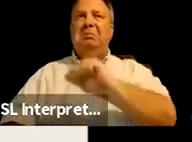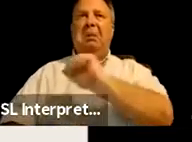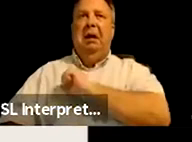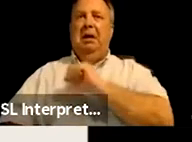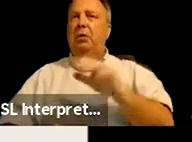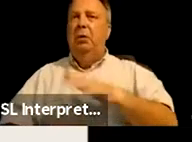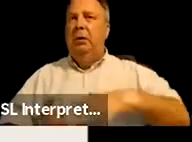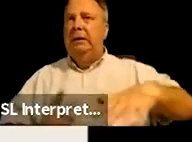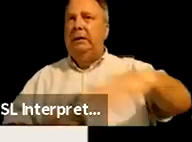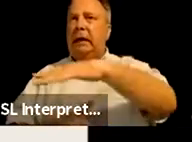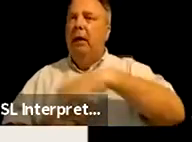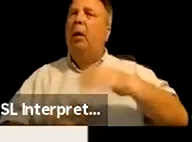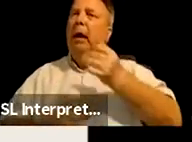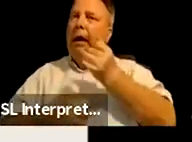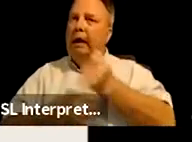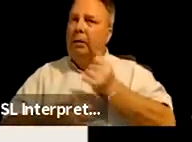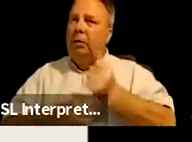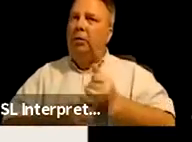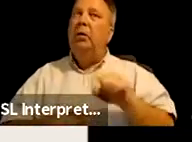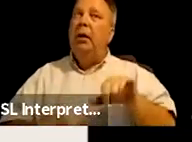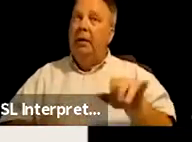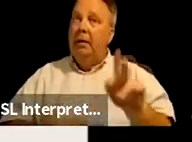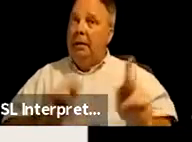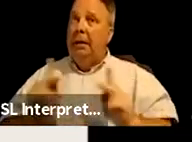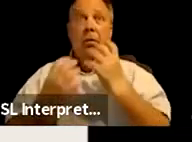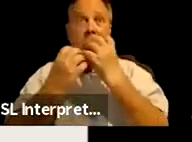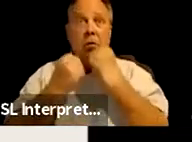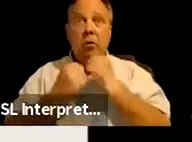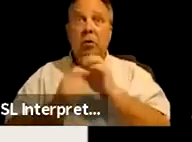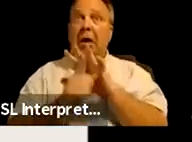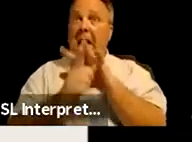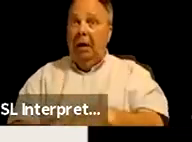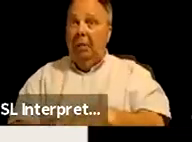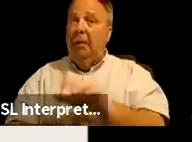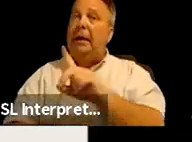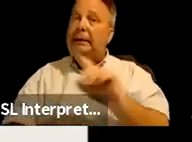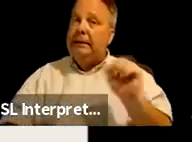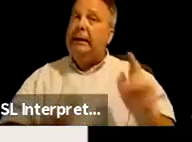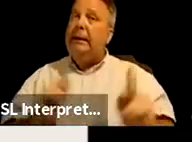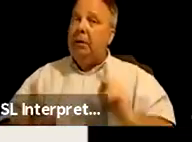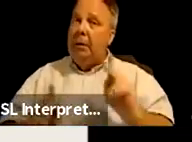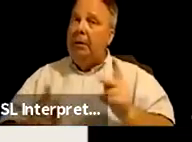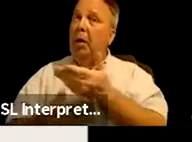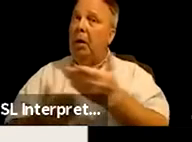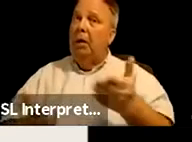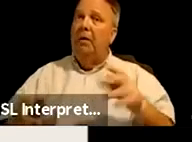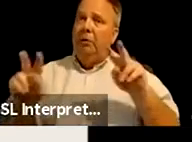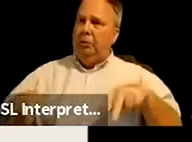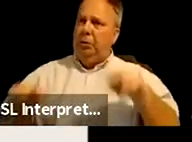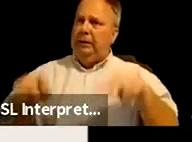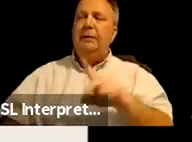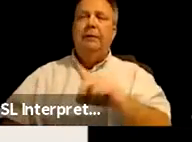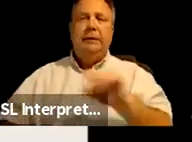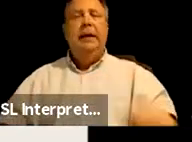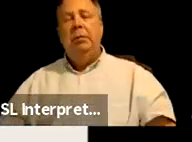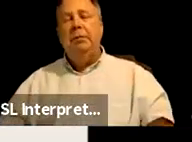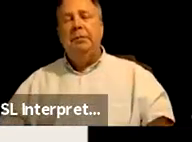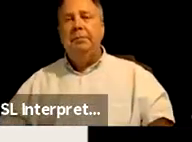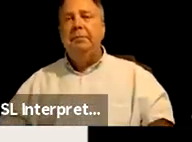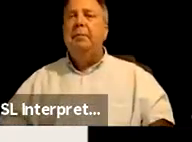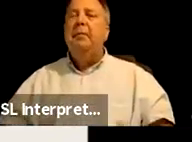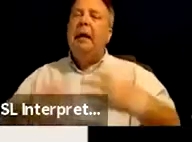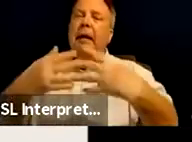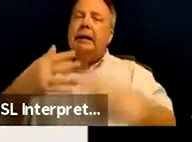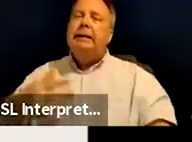and institutions that devalue and oppress disabled people and those perceived as disabled. It's a set of